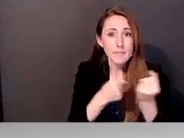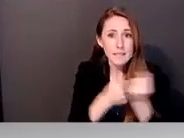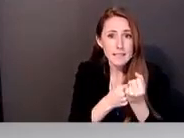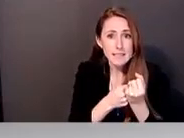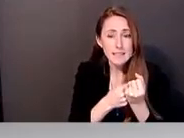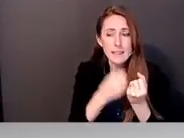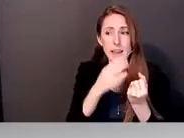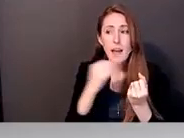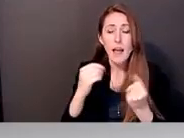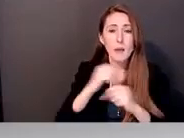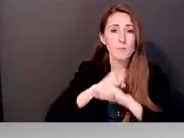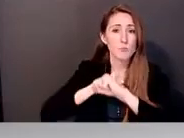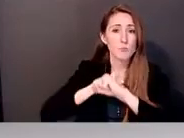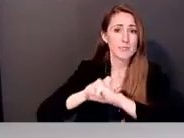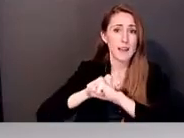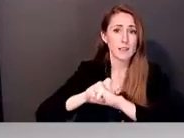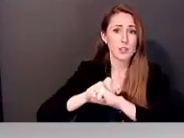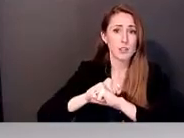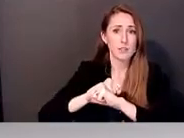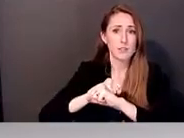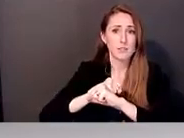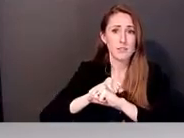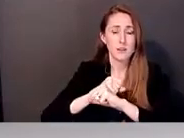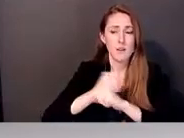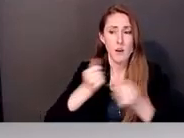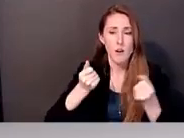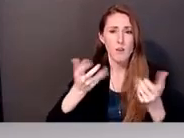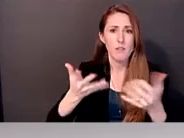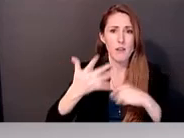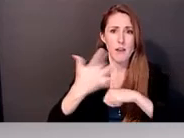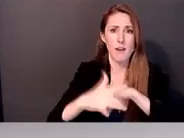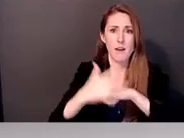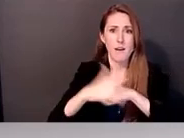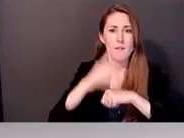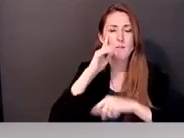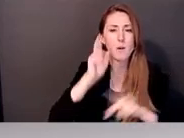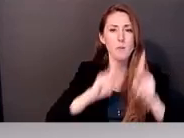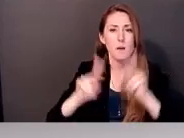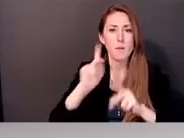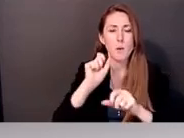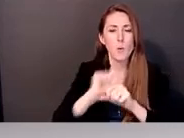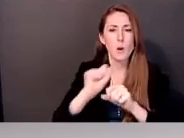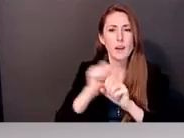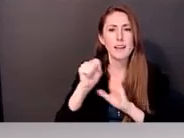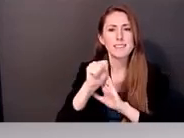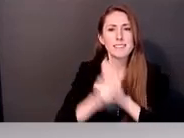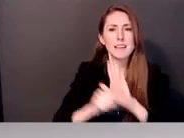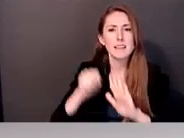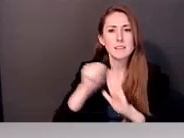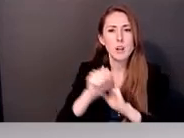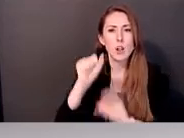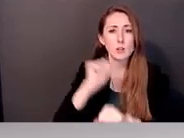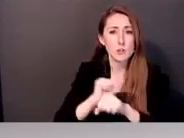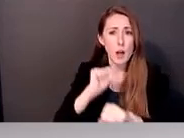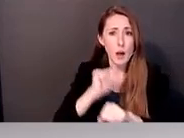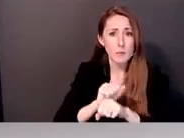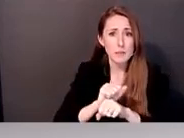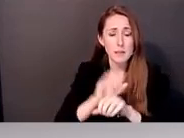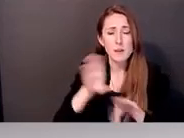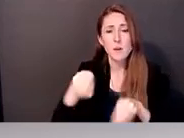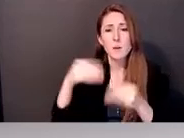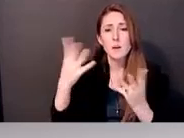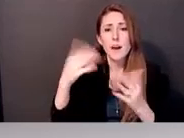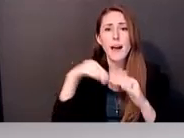there for the individuals who work these, um, seasonal jobs and having access to community resources